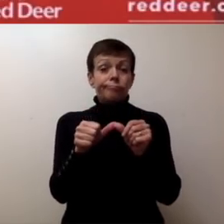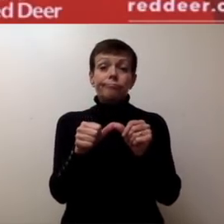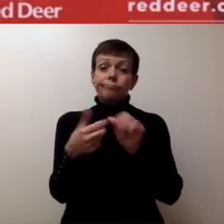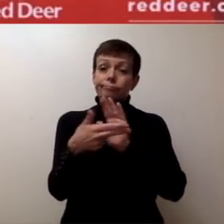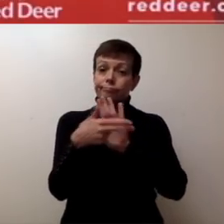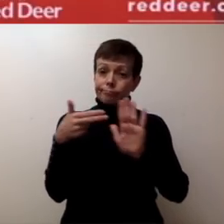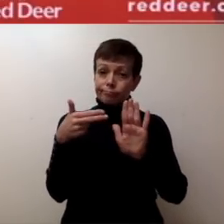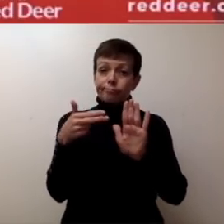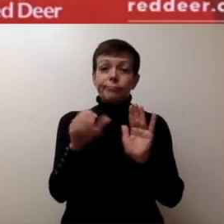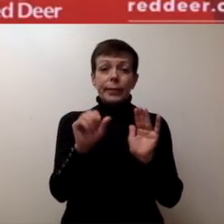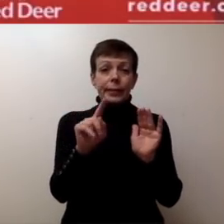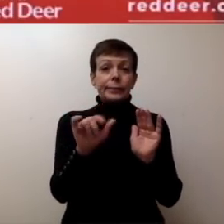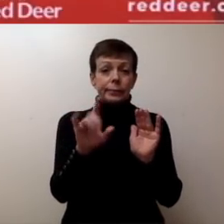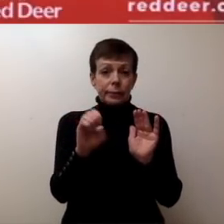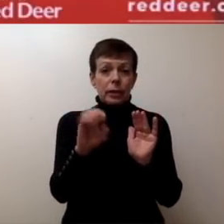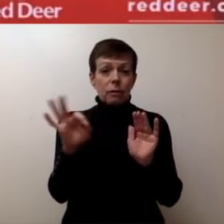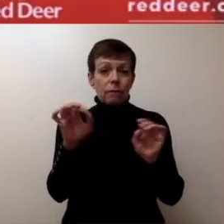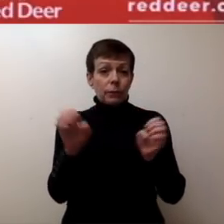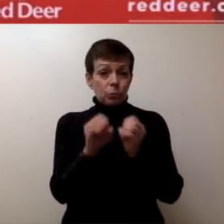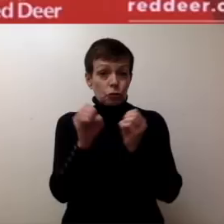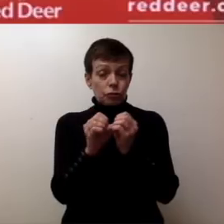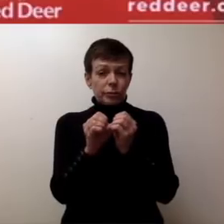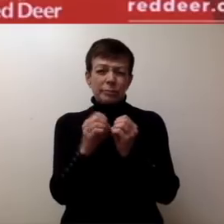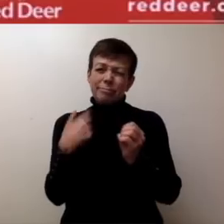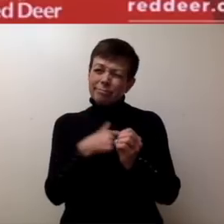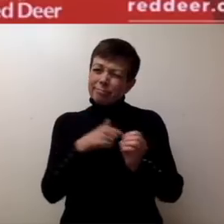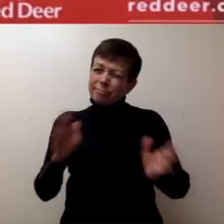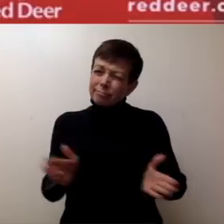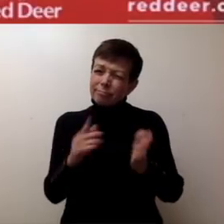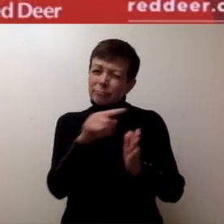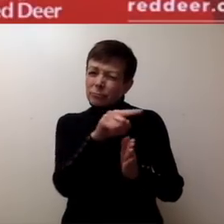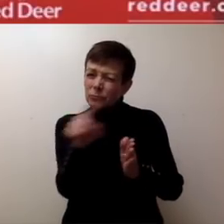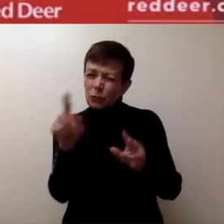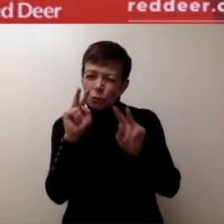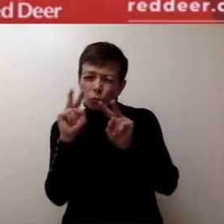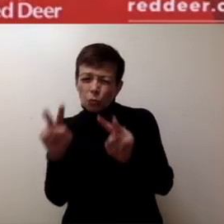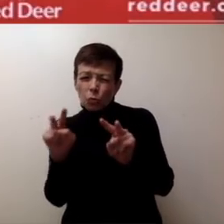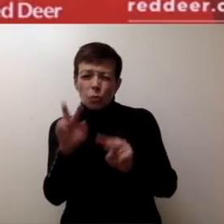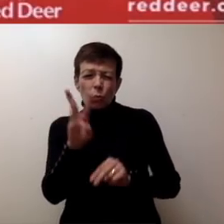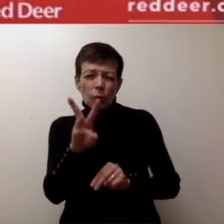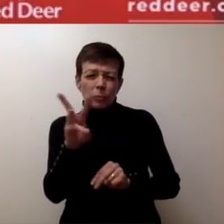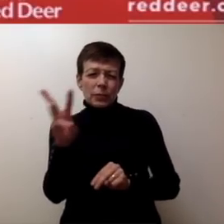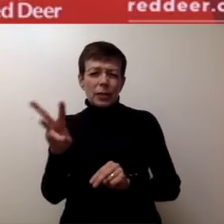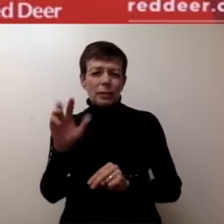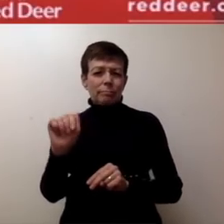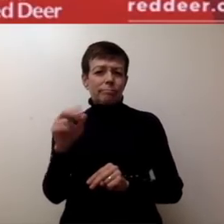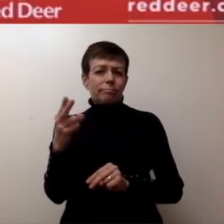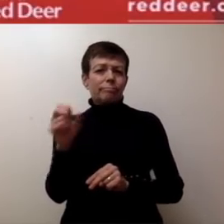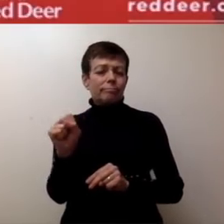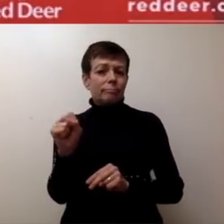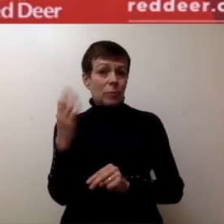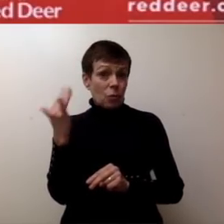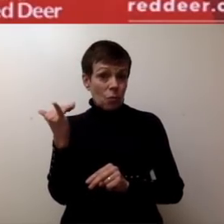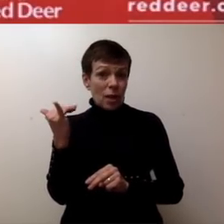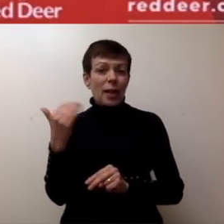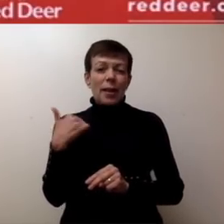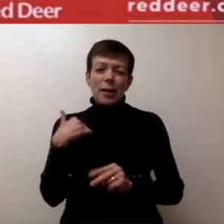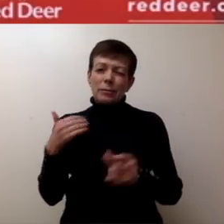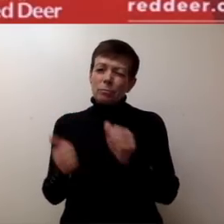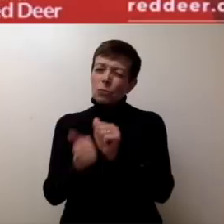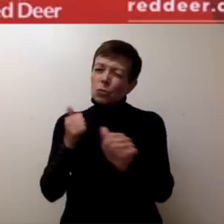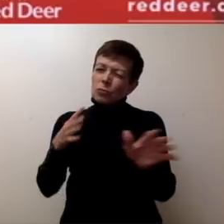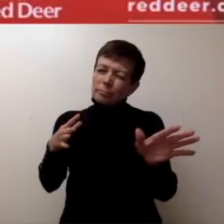and we encourage you to visit Alberta Health's website for the latest and most up-to-date health information and